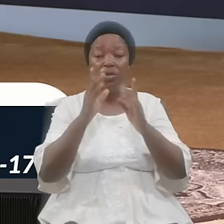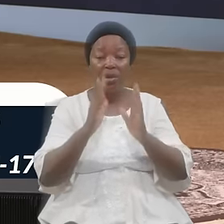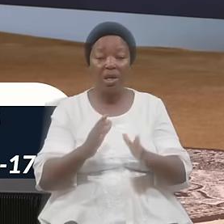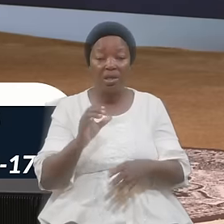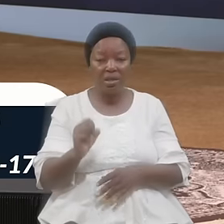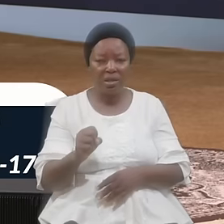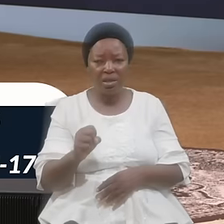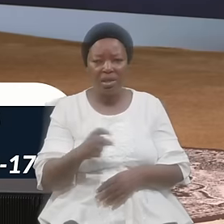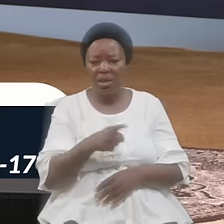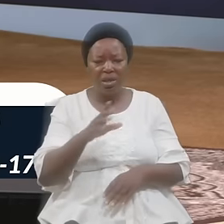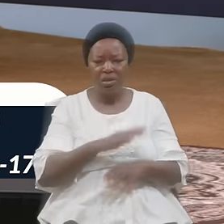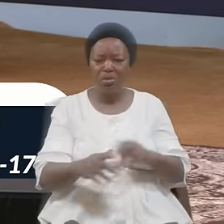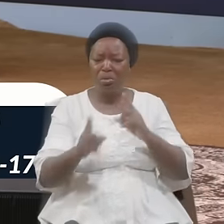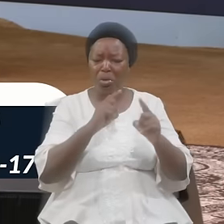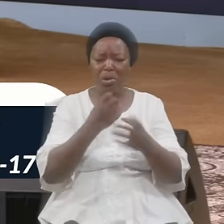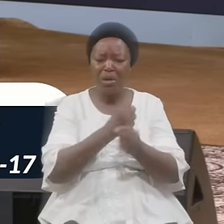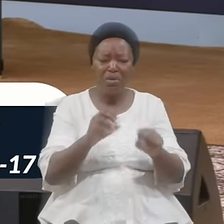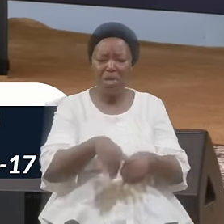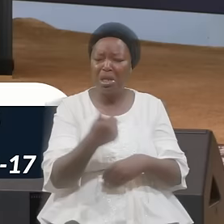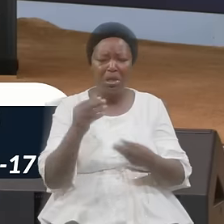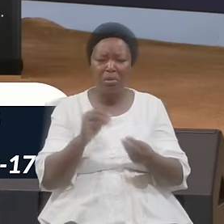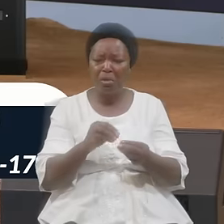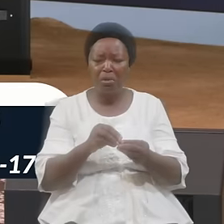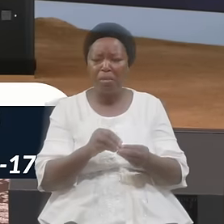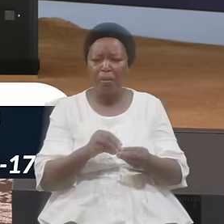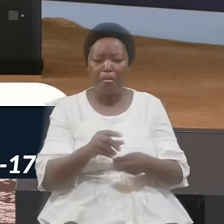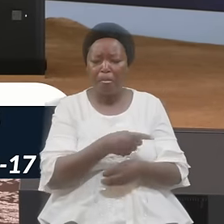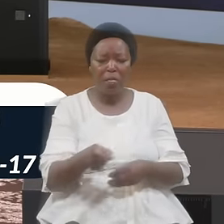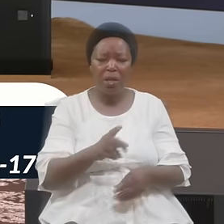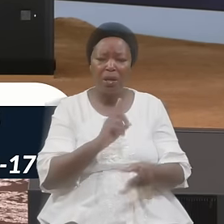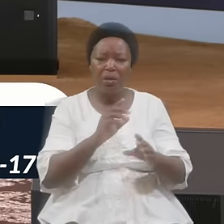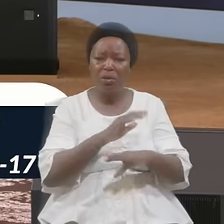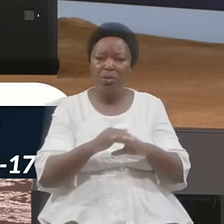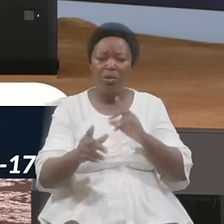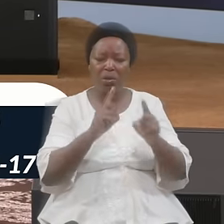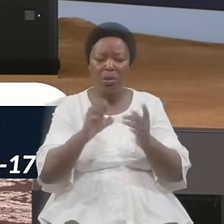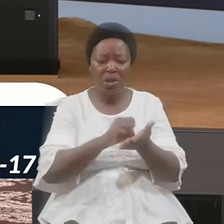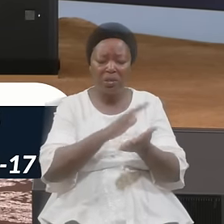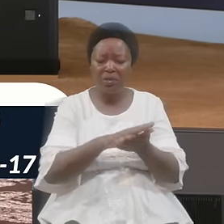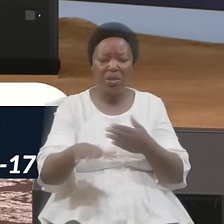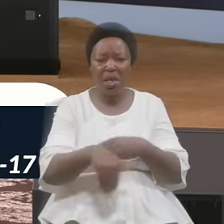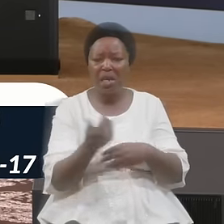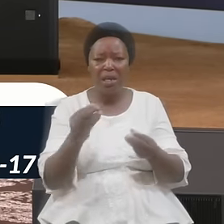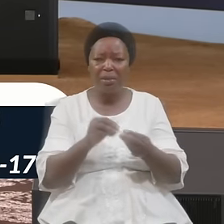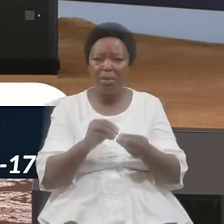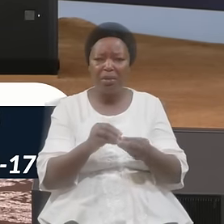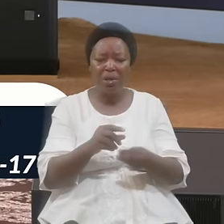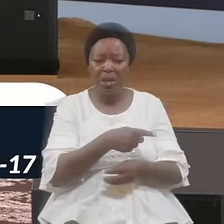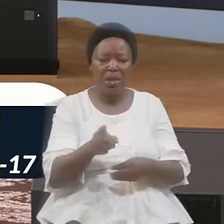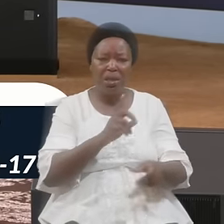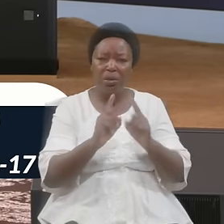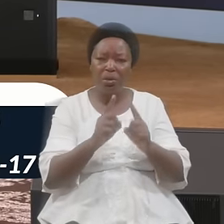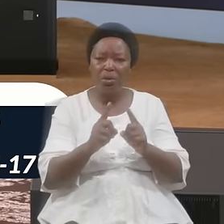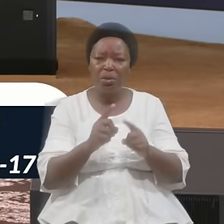They Don't Talk Salvation Anymore They Don't Talk Sanctification Anymore They Don't